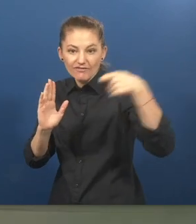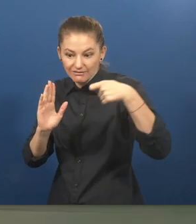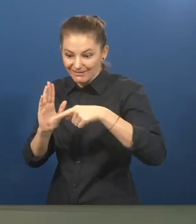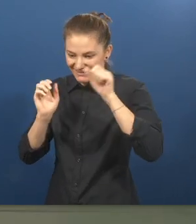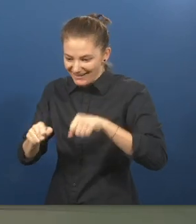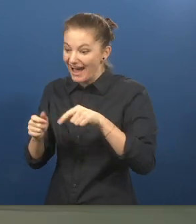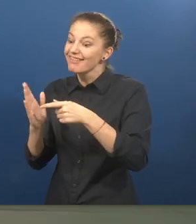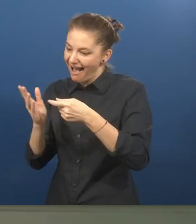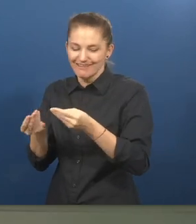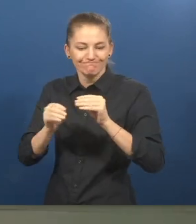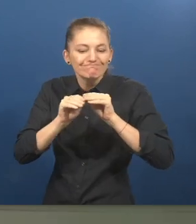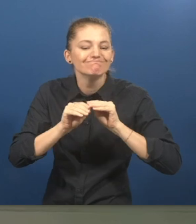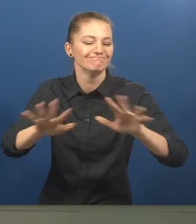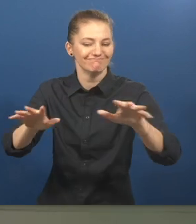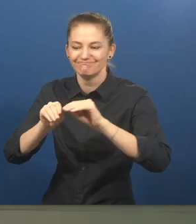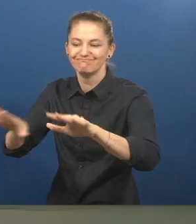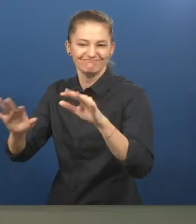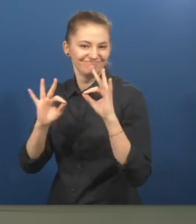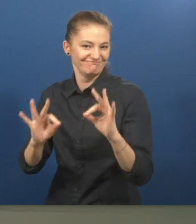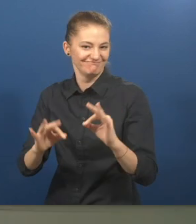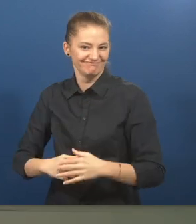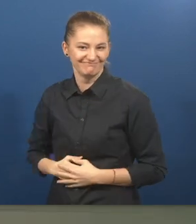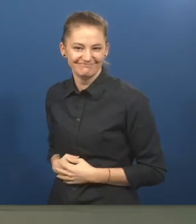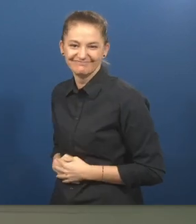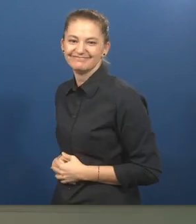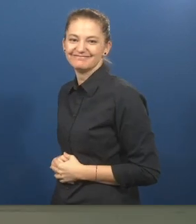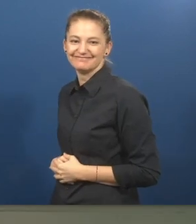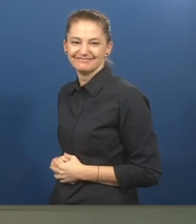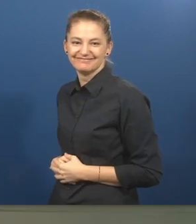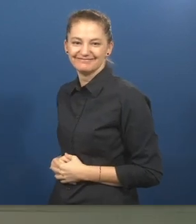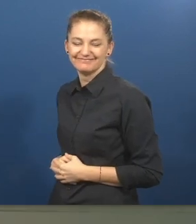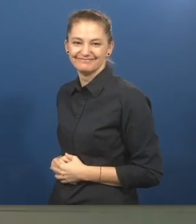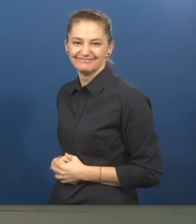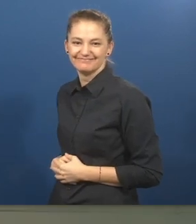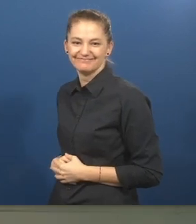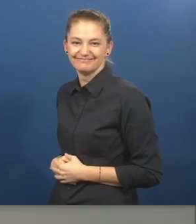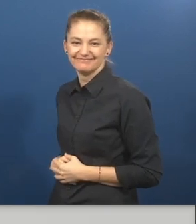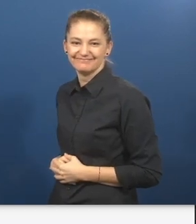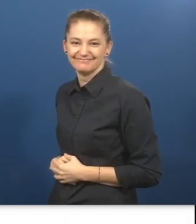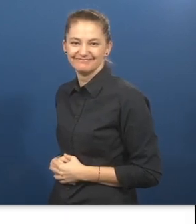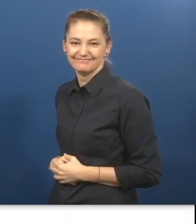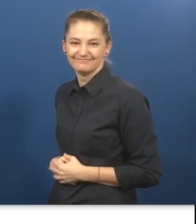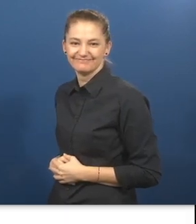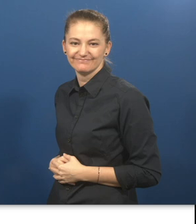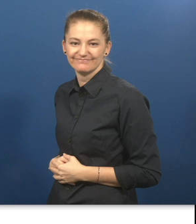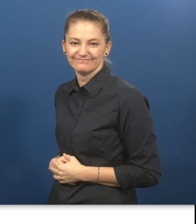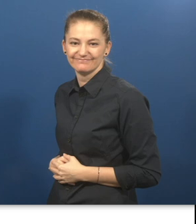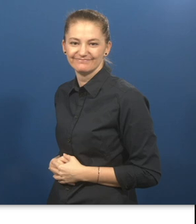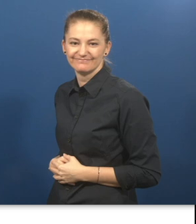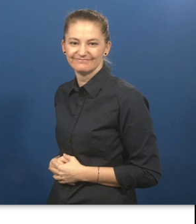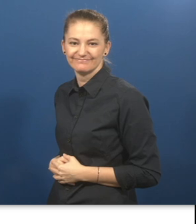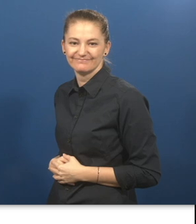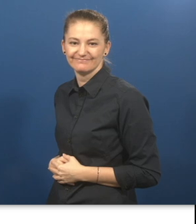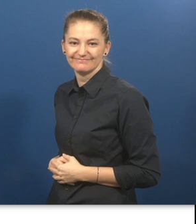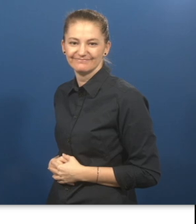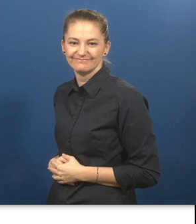but also into our development programming where we have private money that we can use to implement it. Disability